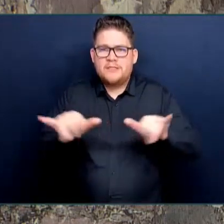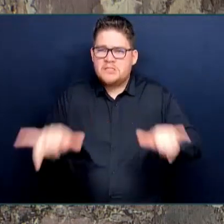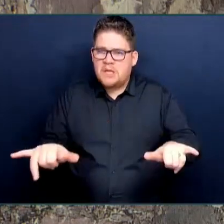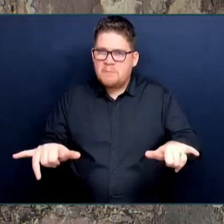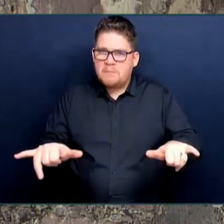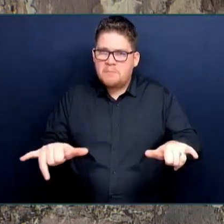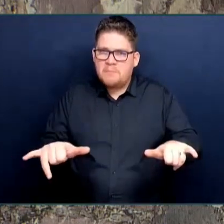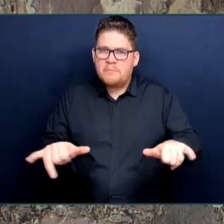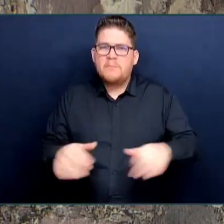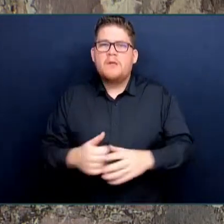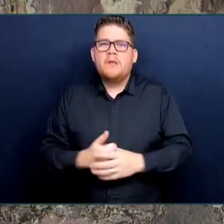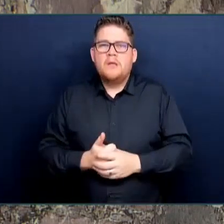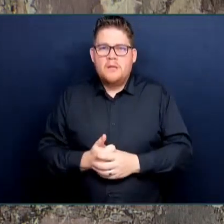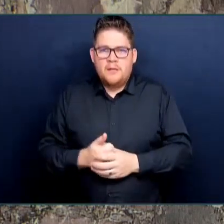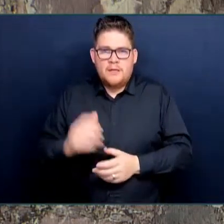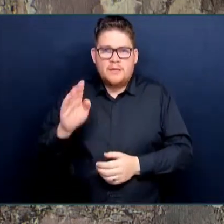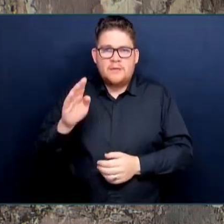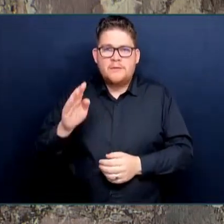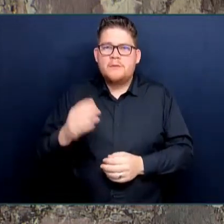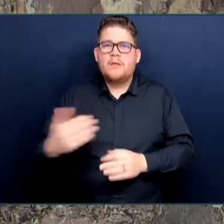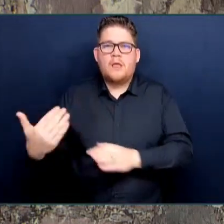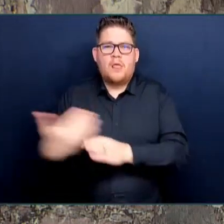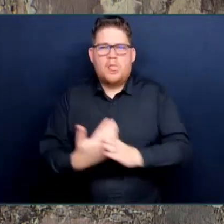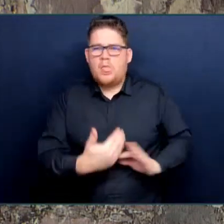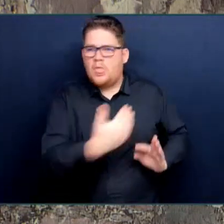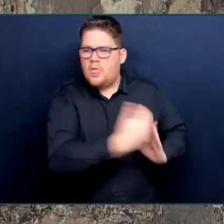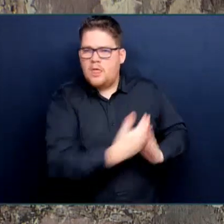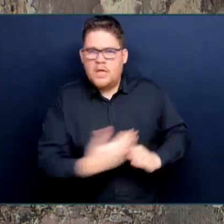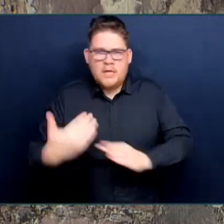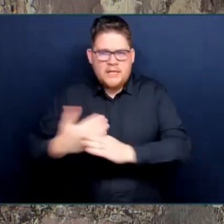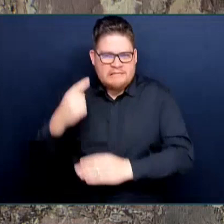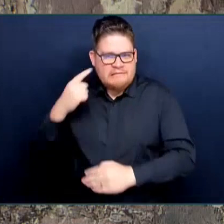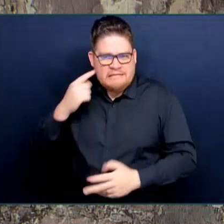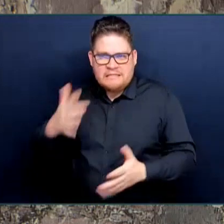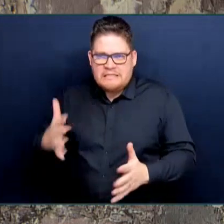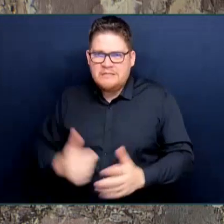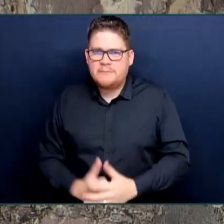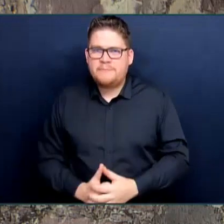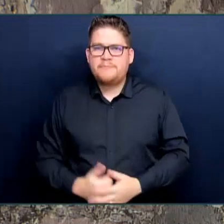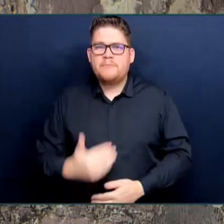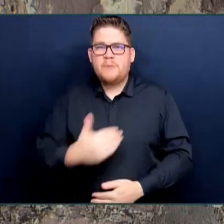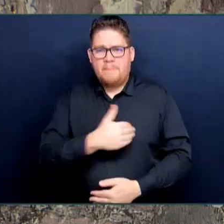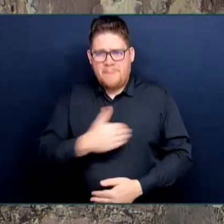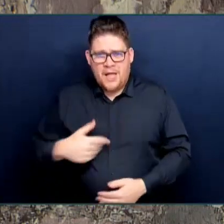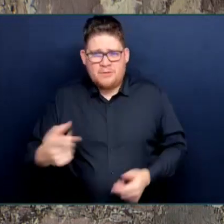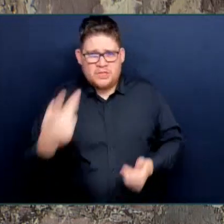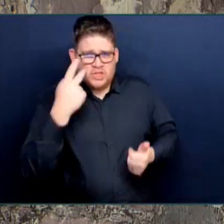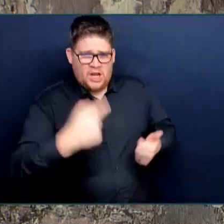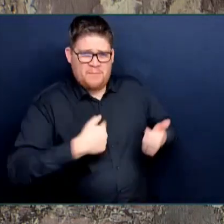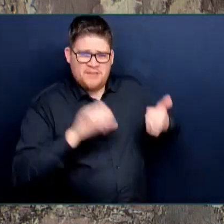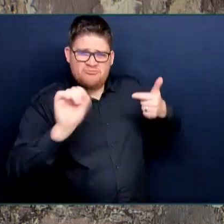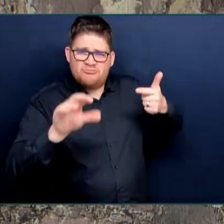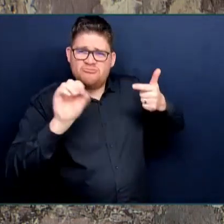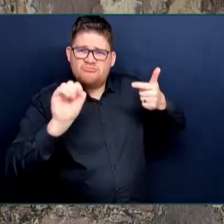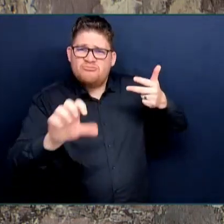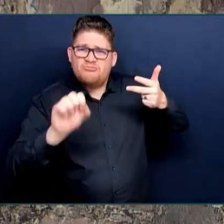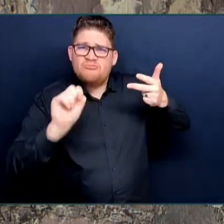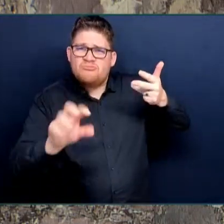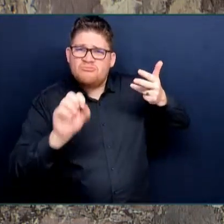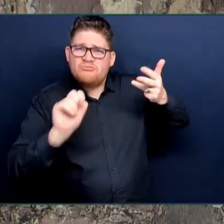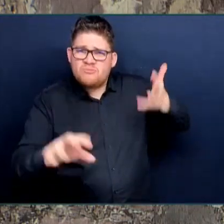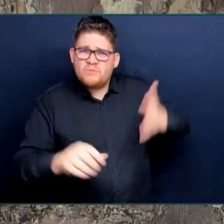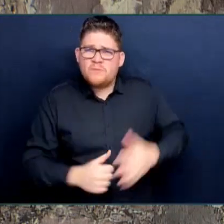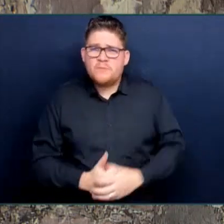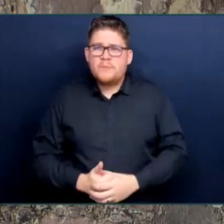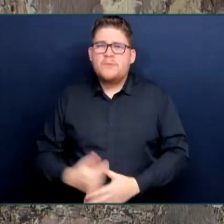I know the member knows we have legal obligations around severance that we have to meet when